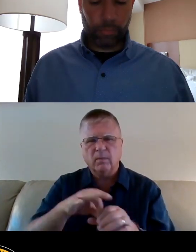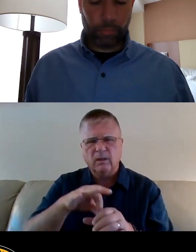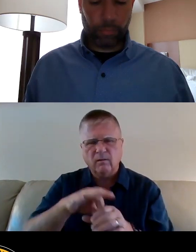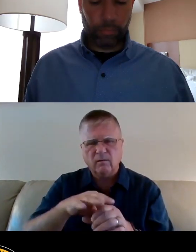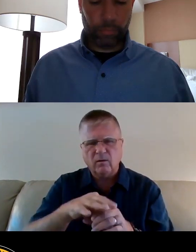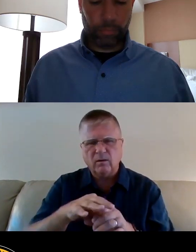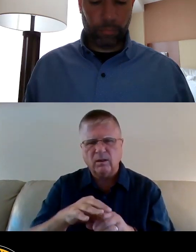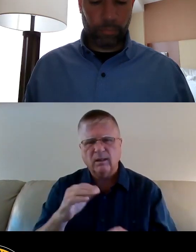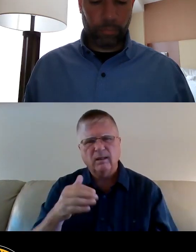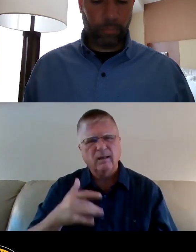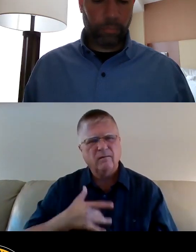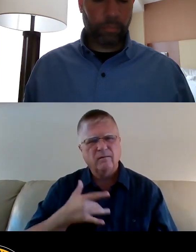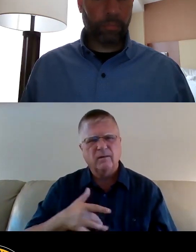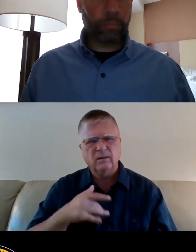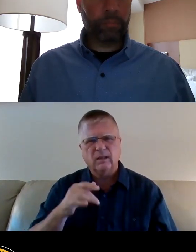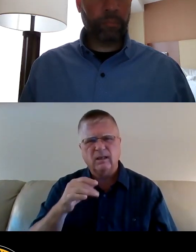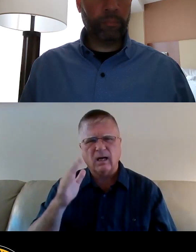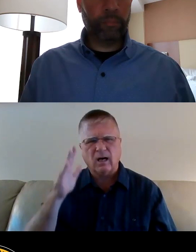completely irrelevant.